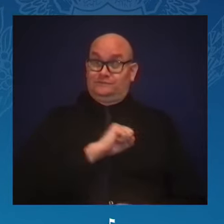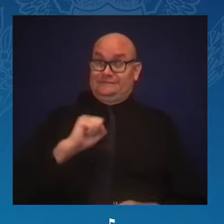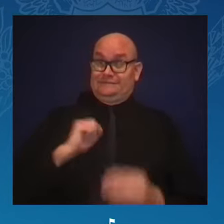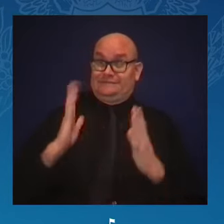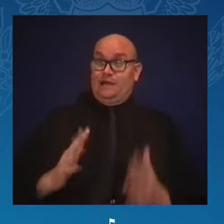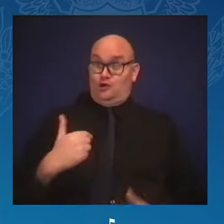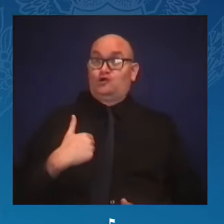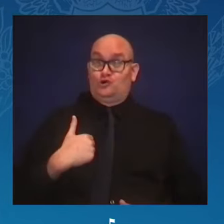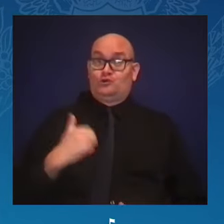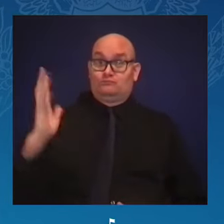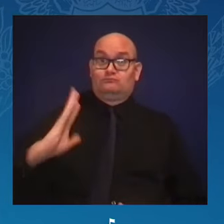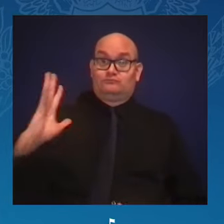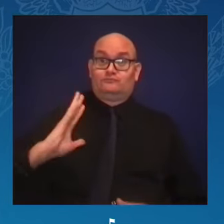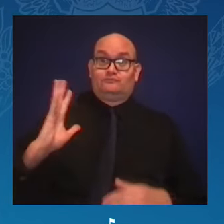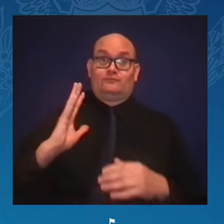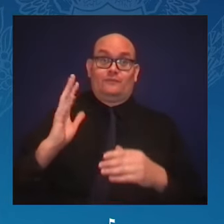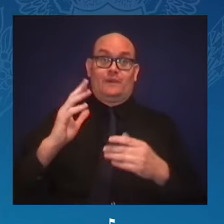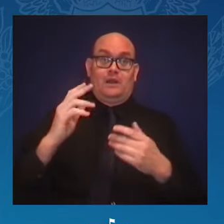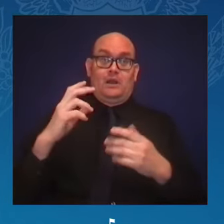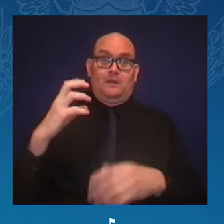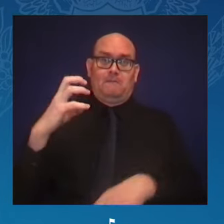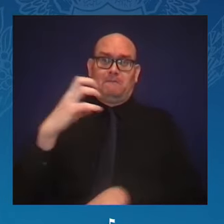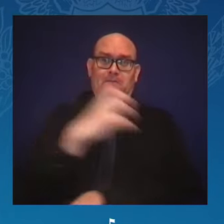delegation in my Senate office.